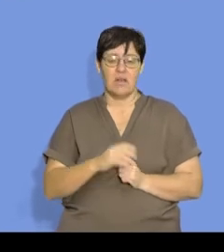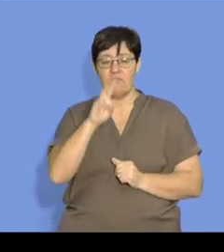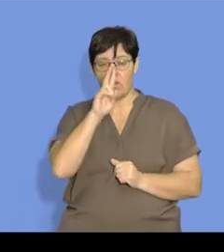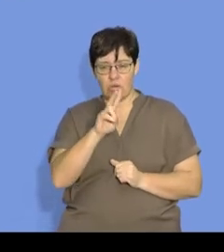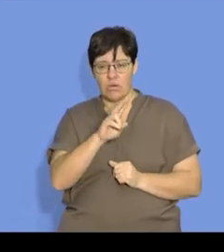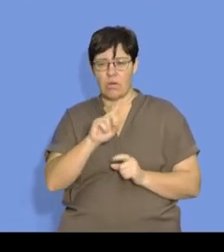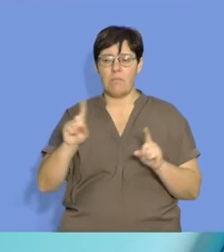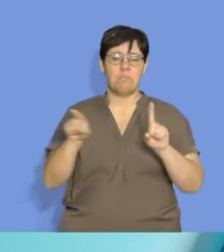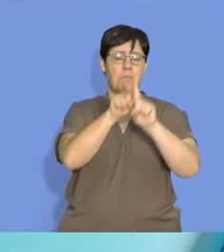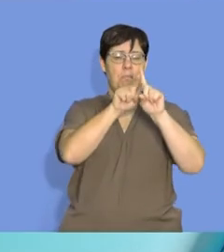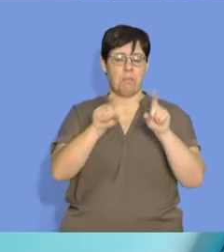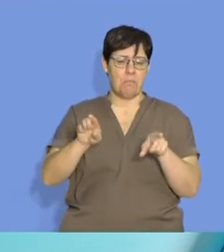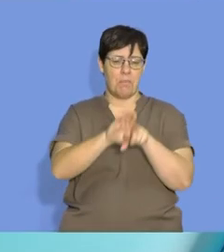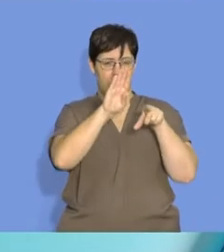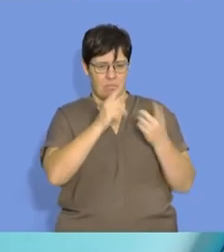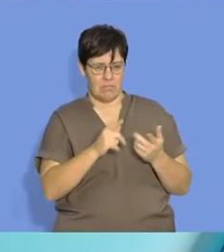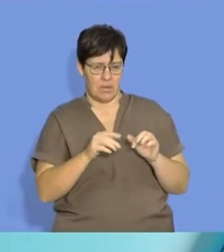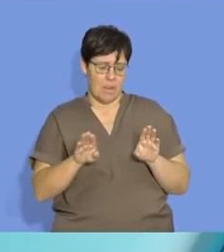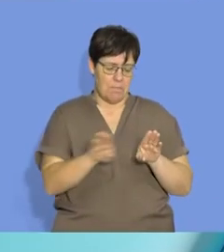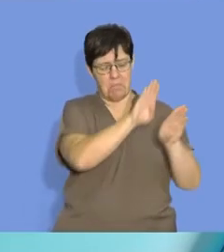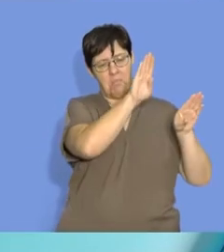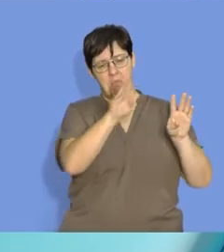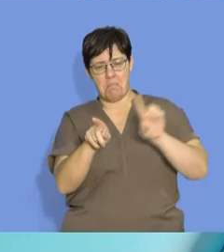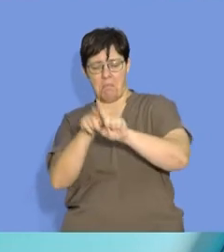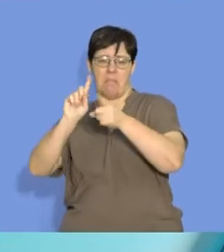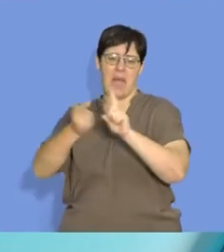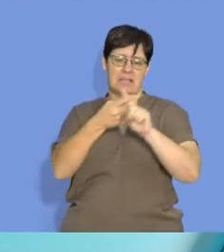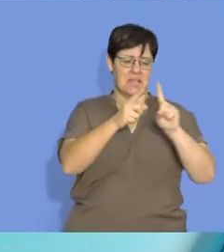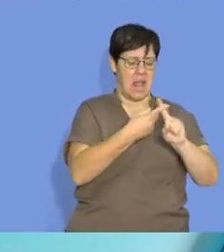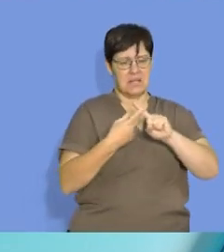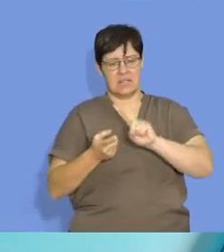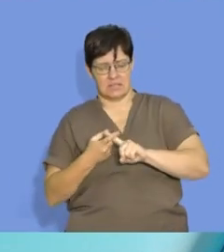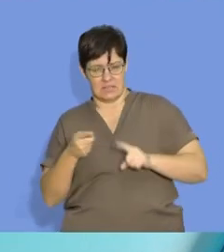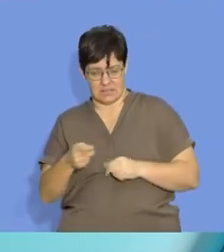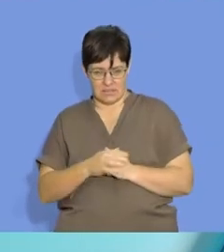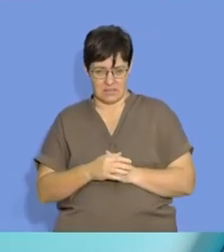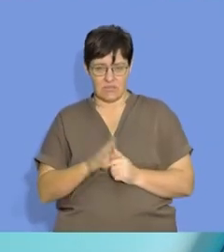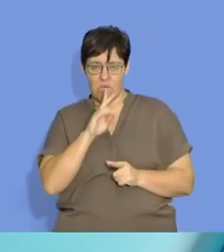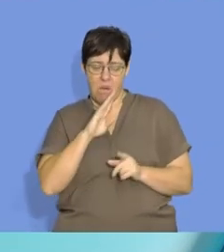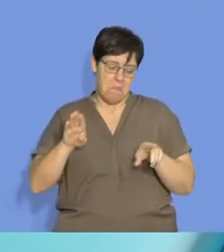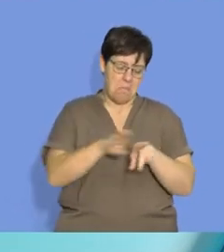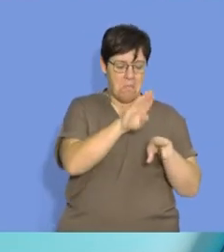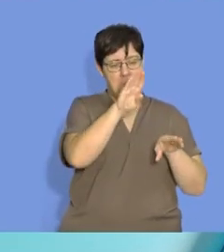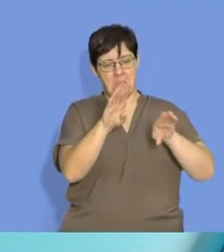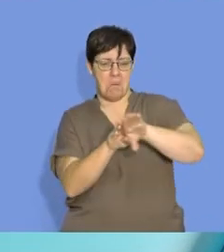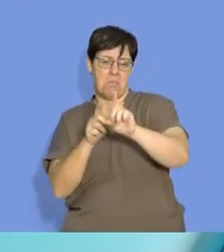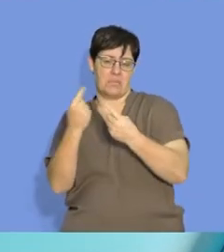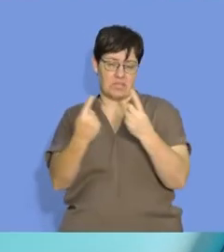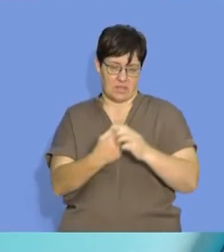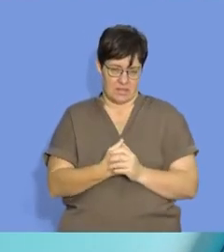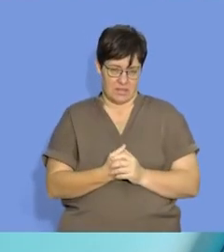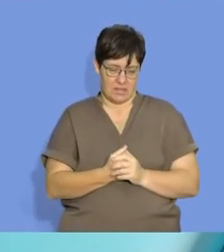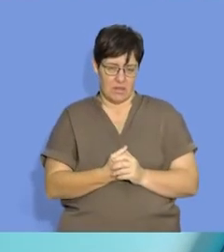we look at collision, collision, we can say it's a bumping of our particles, or we can say the particles hit each other,